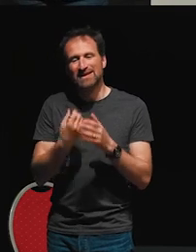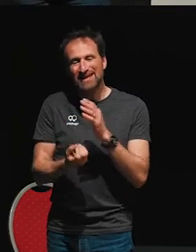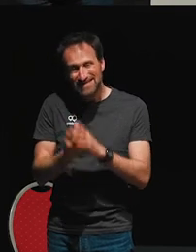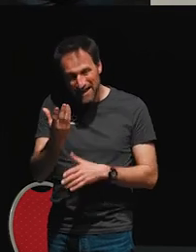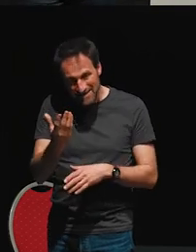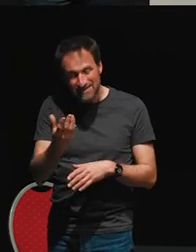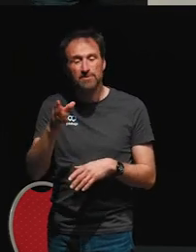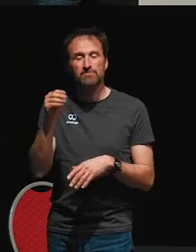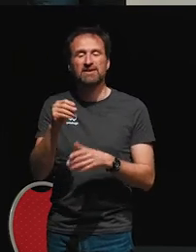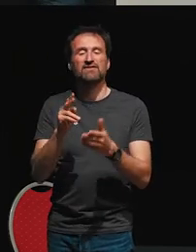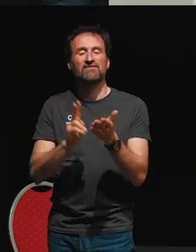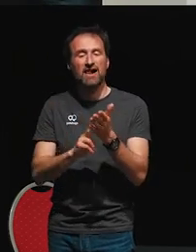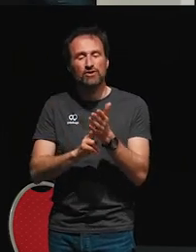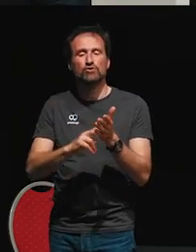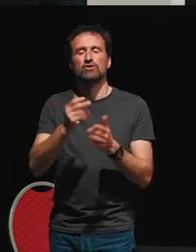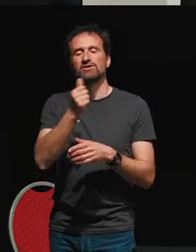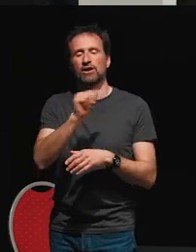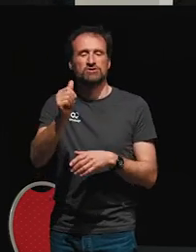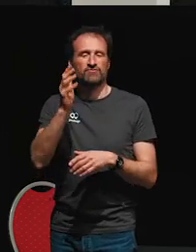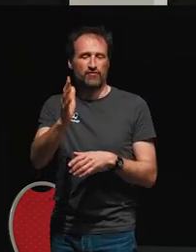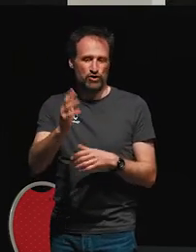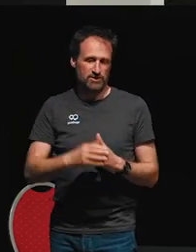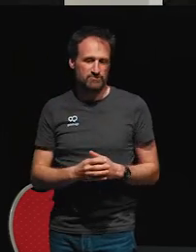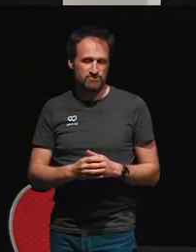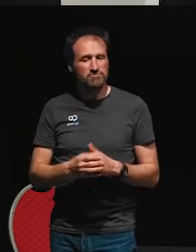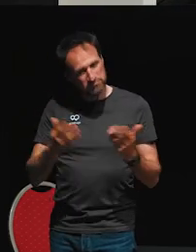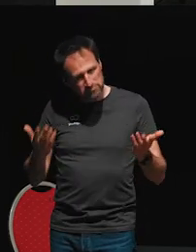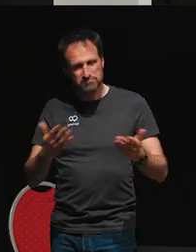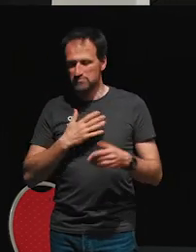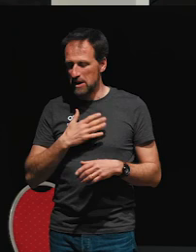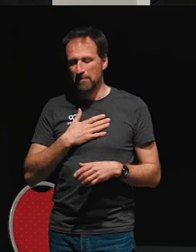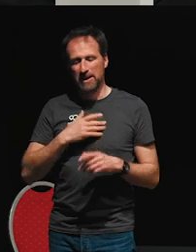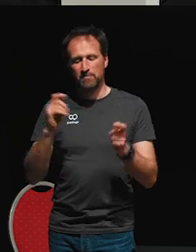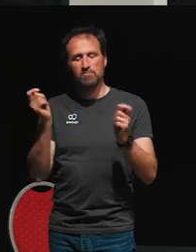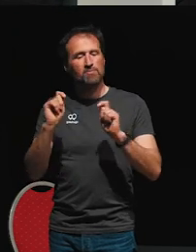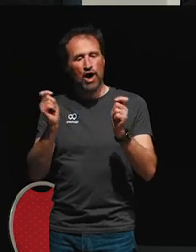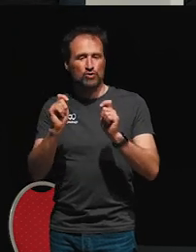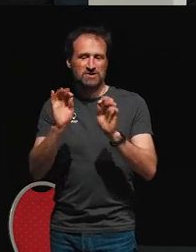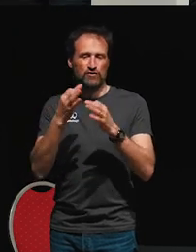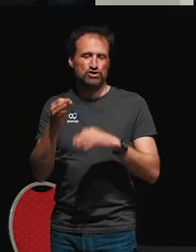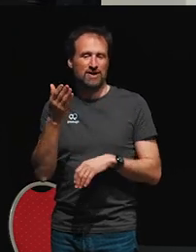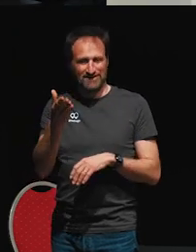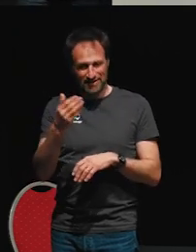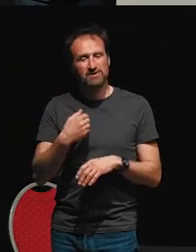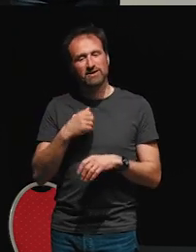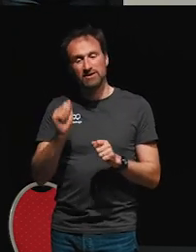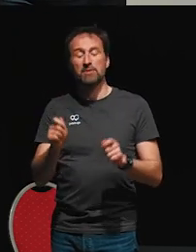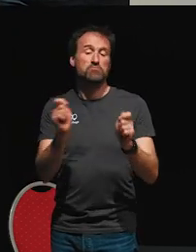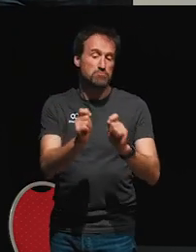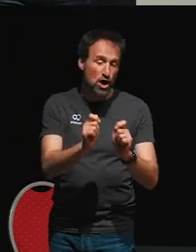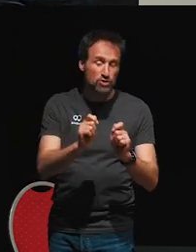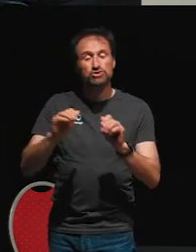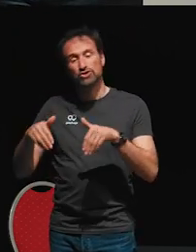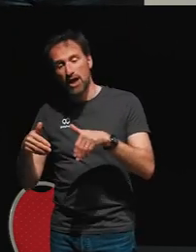1500. And this is it. This is my pause functionality. So it's going to allow me to pause and start and pause and